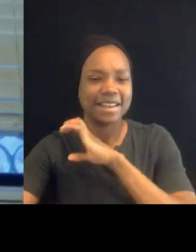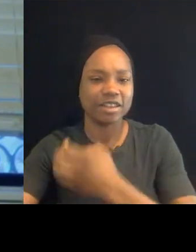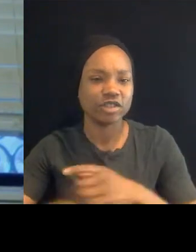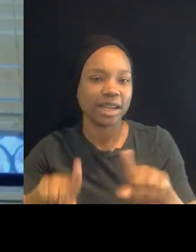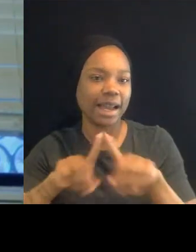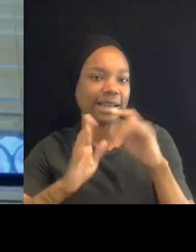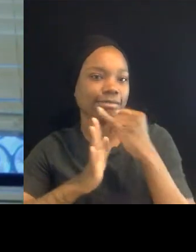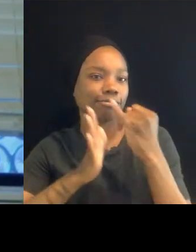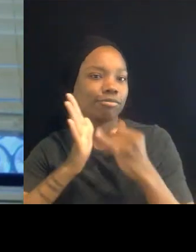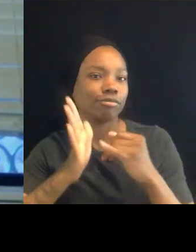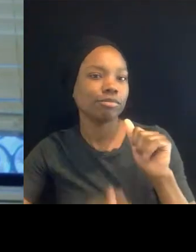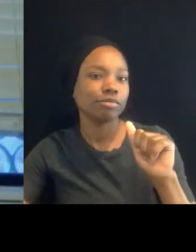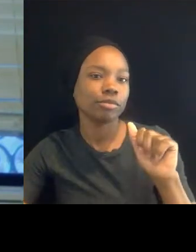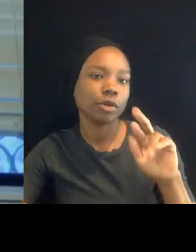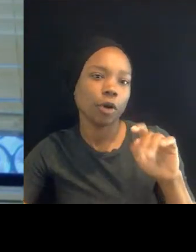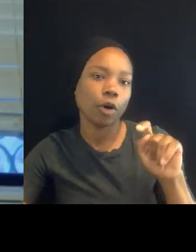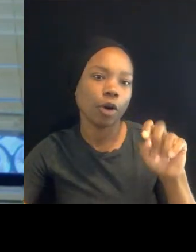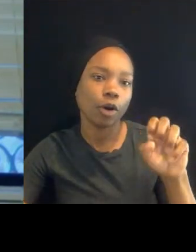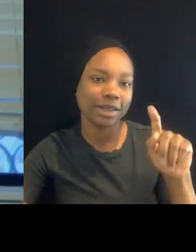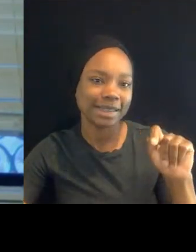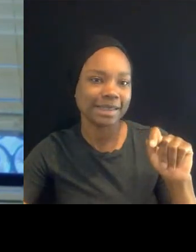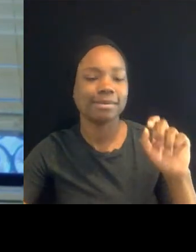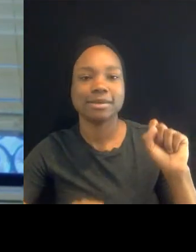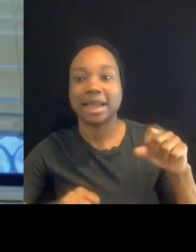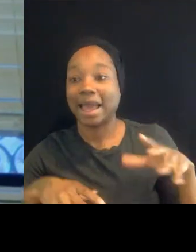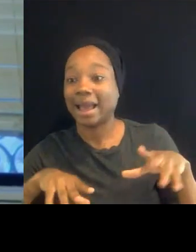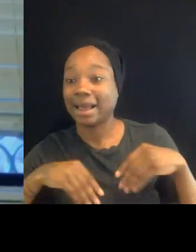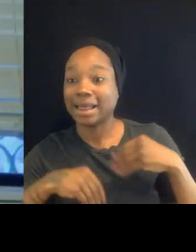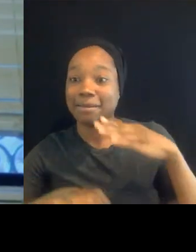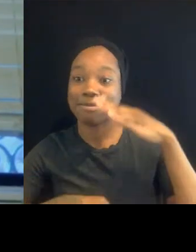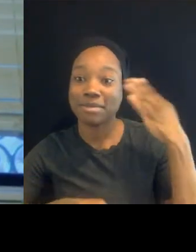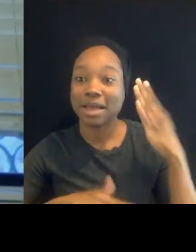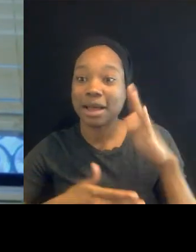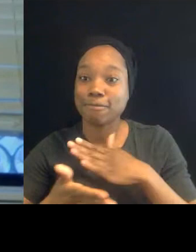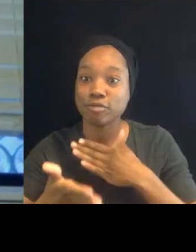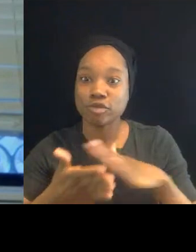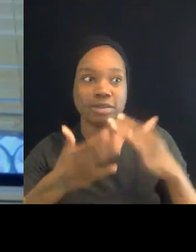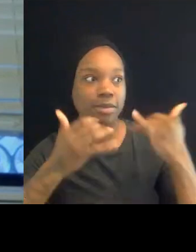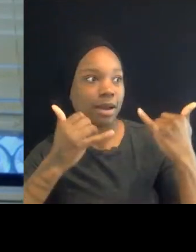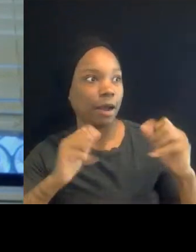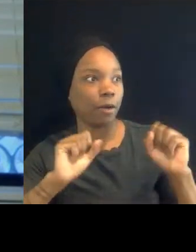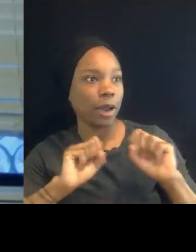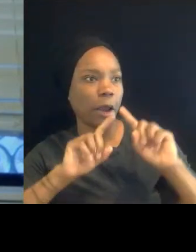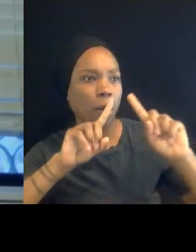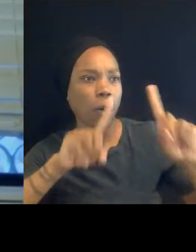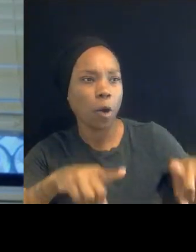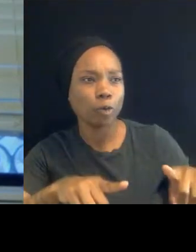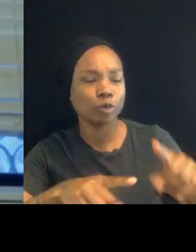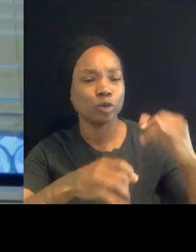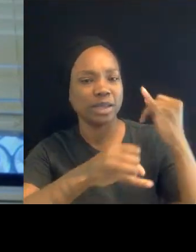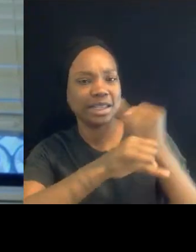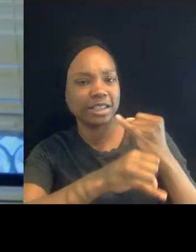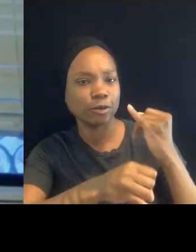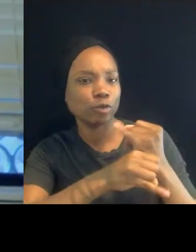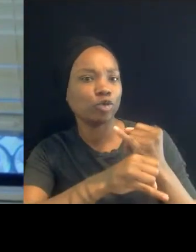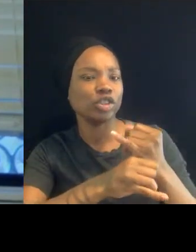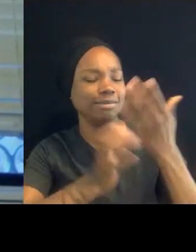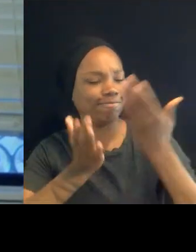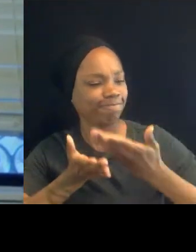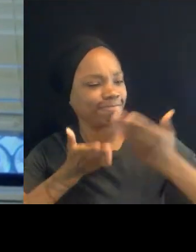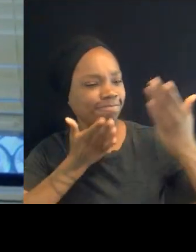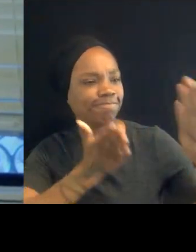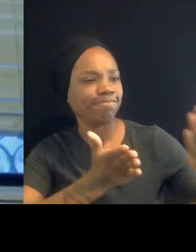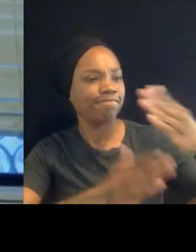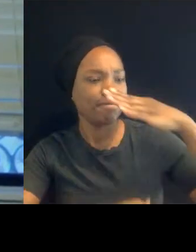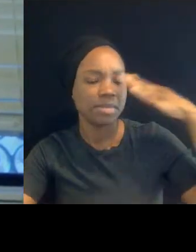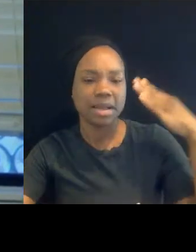black music, but now you can go to presenters and institutions and be more strength to say, you are bringing black music here. Now, also